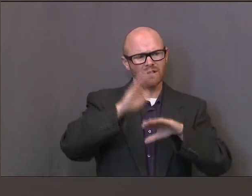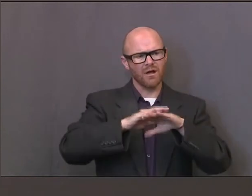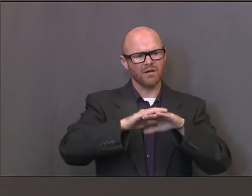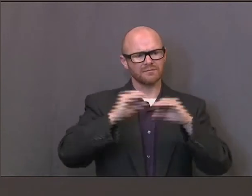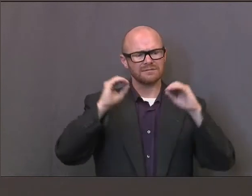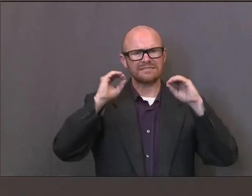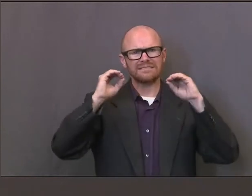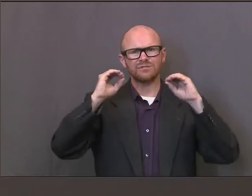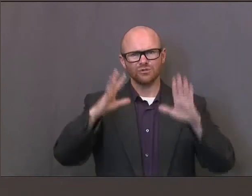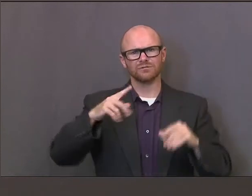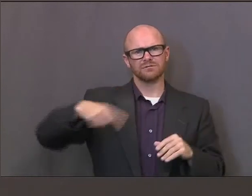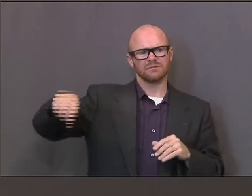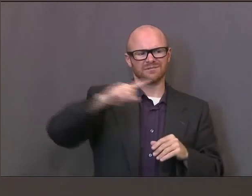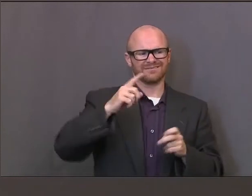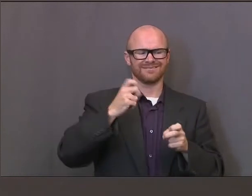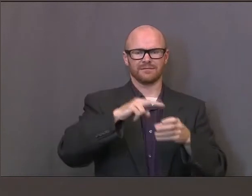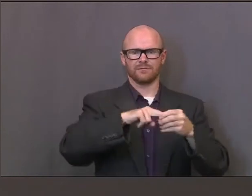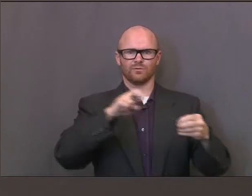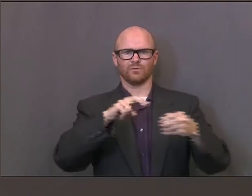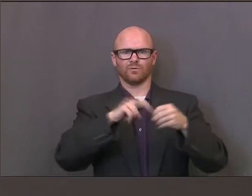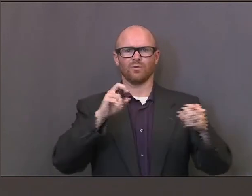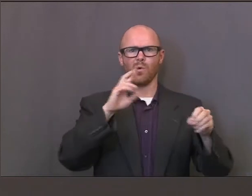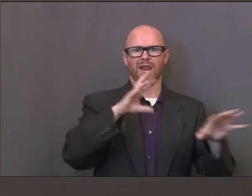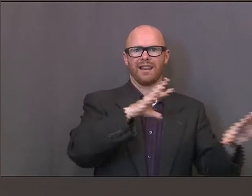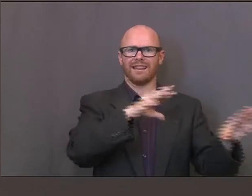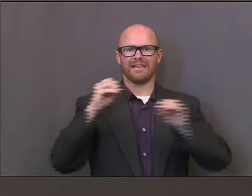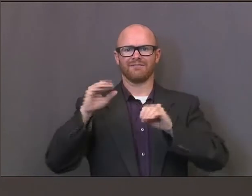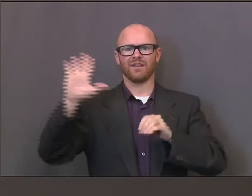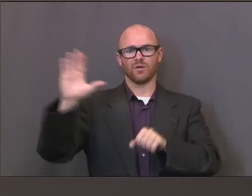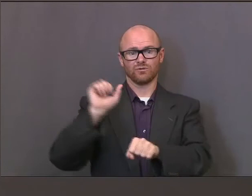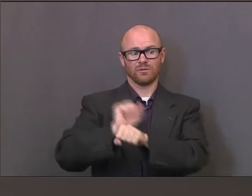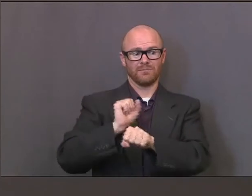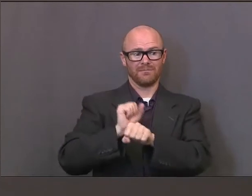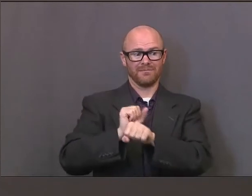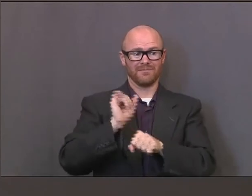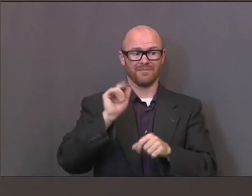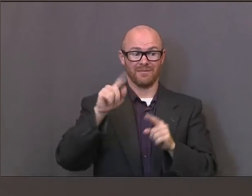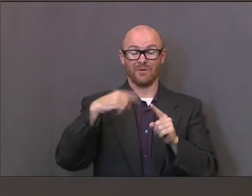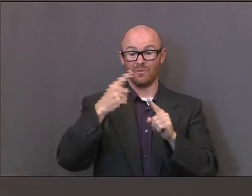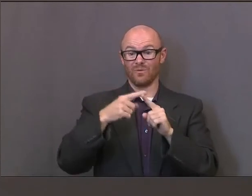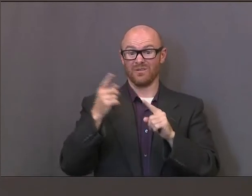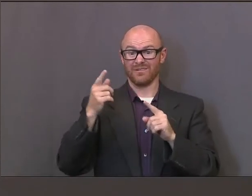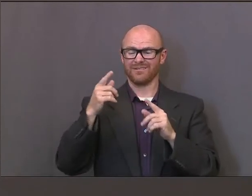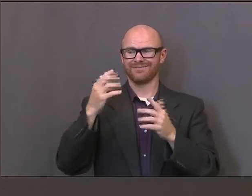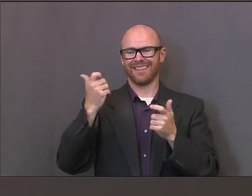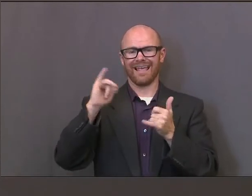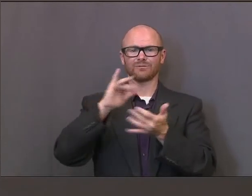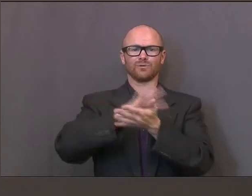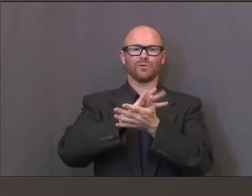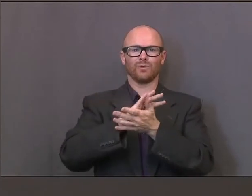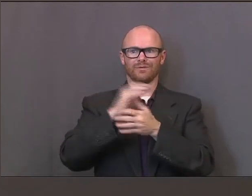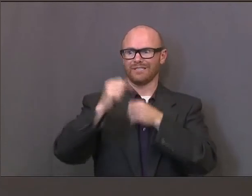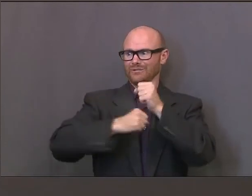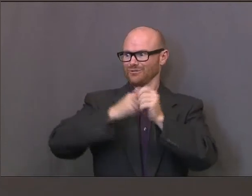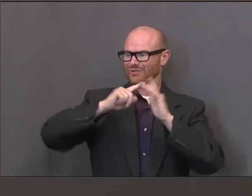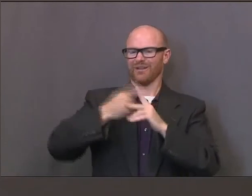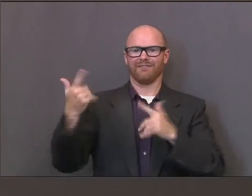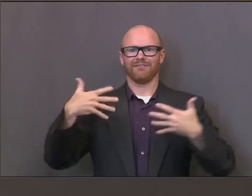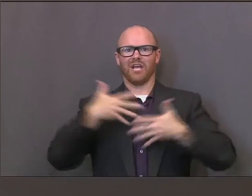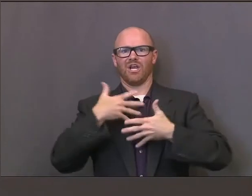resigning or leaving once they get into the school year because of fears about COVID-19,